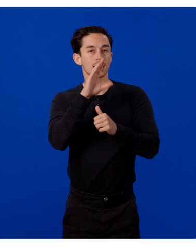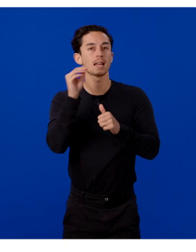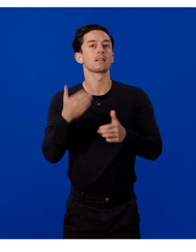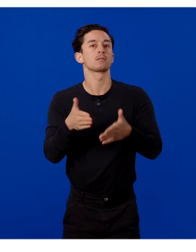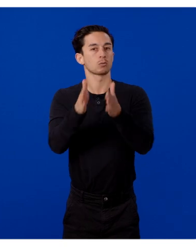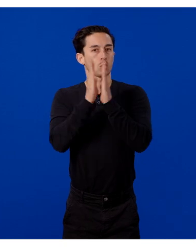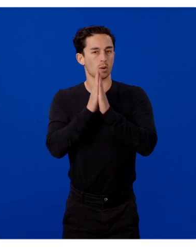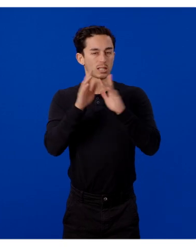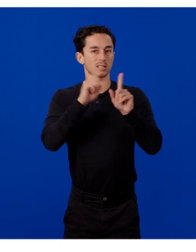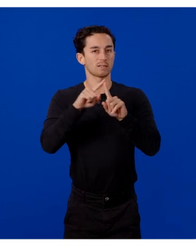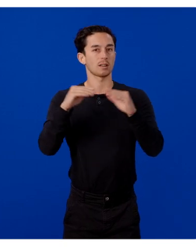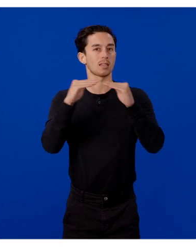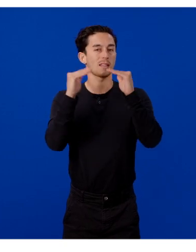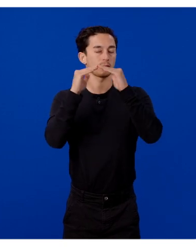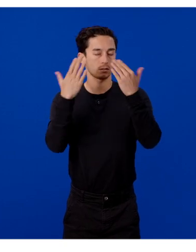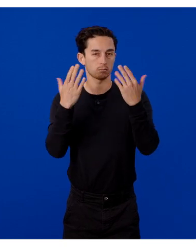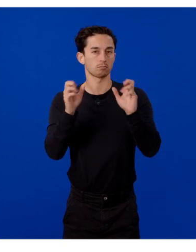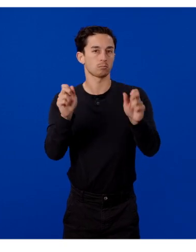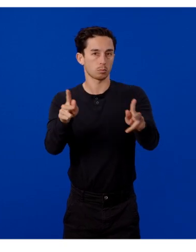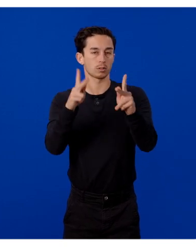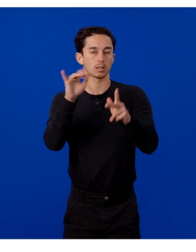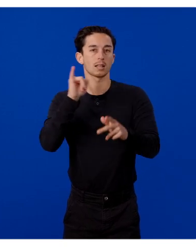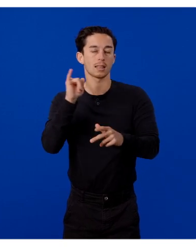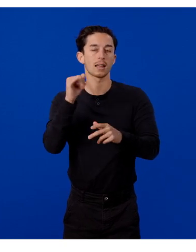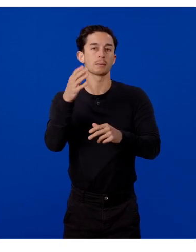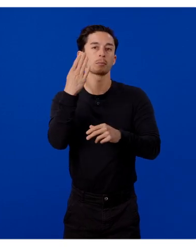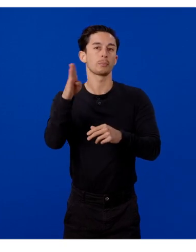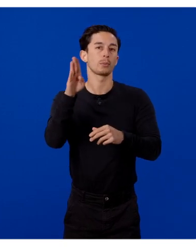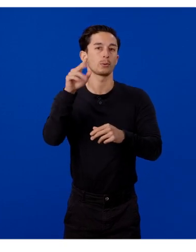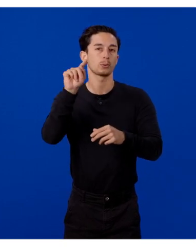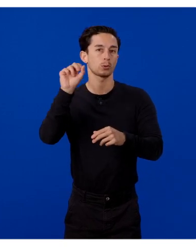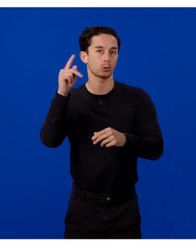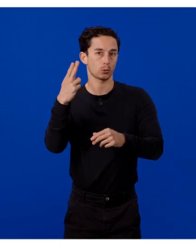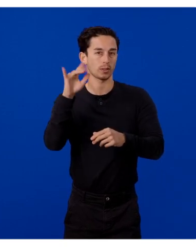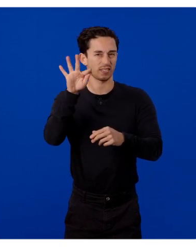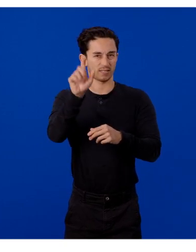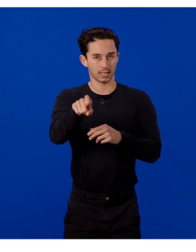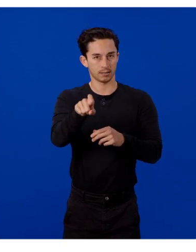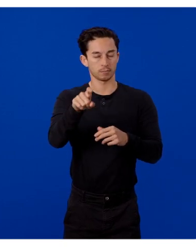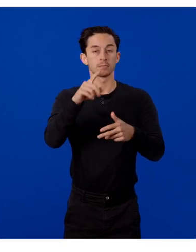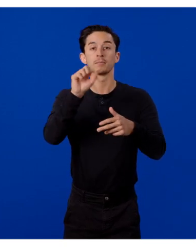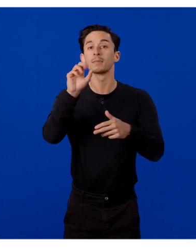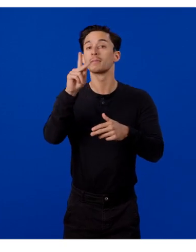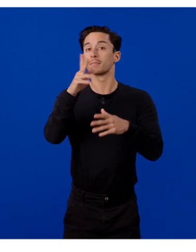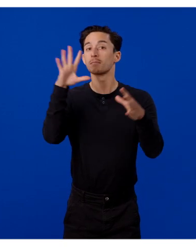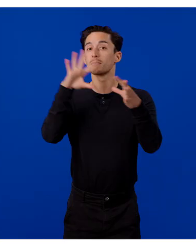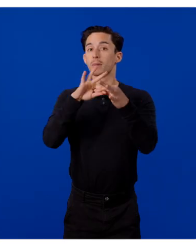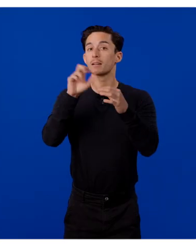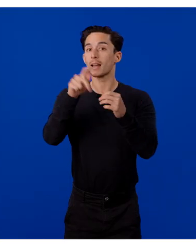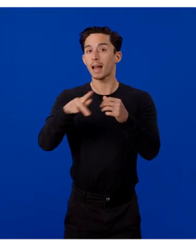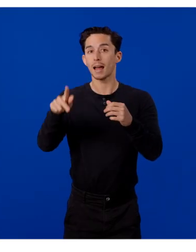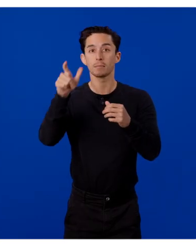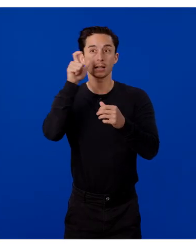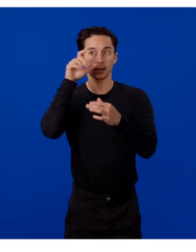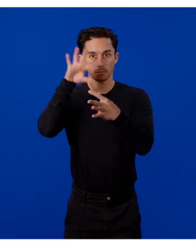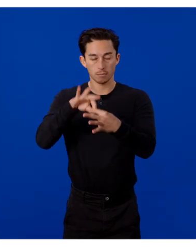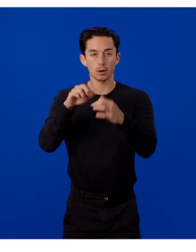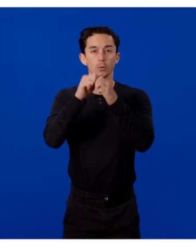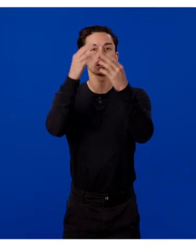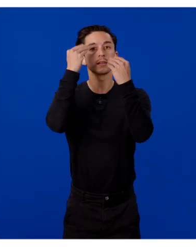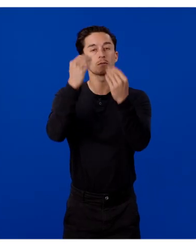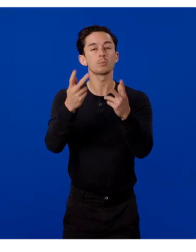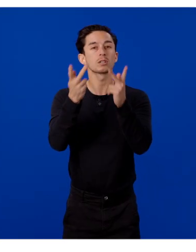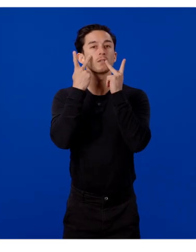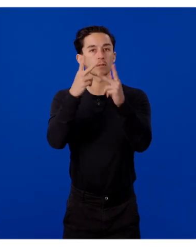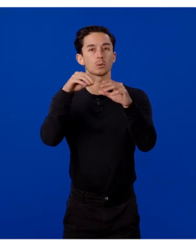level permissions, such as Bluetooth, if needed. Through it, the SDK allows pairing the app with the glasses with an information view in the